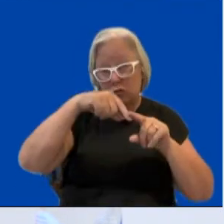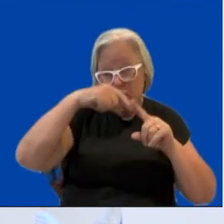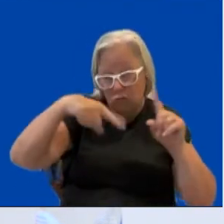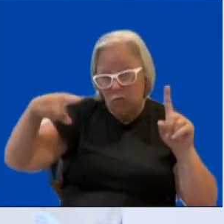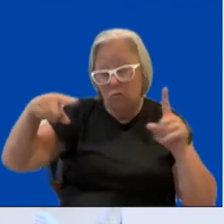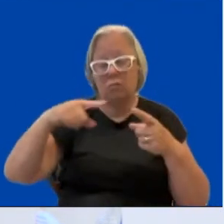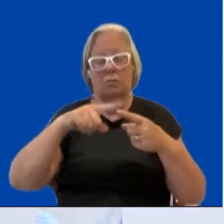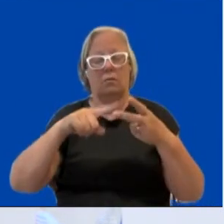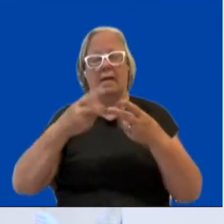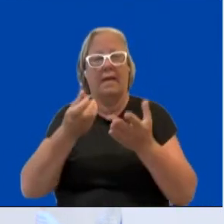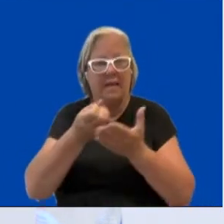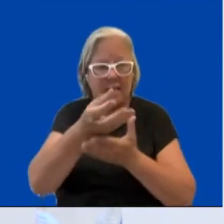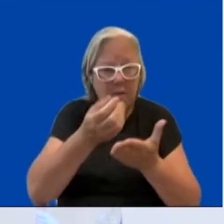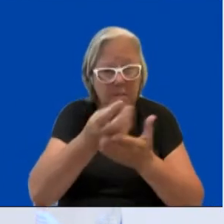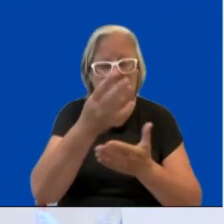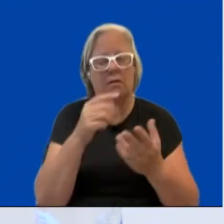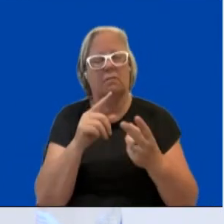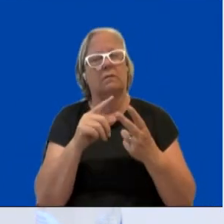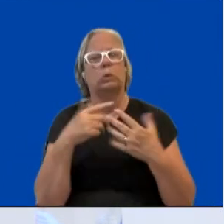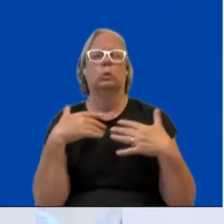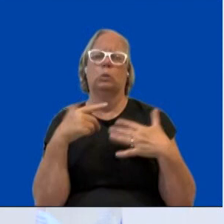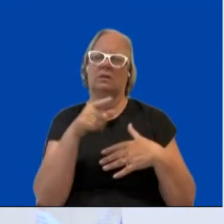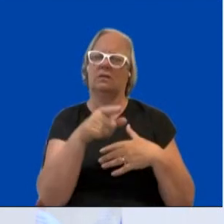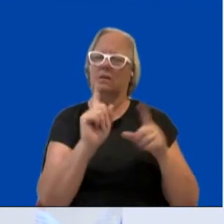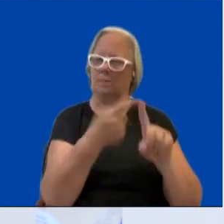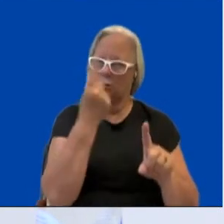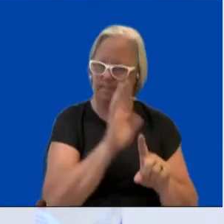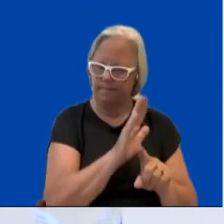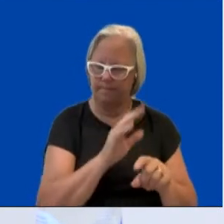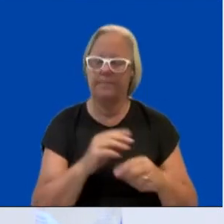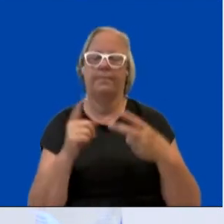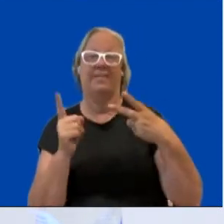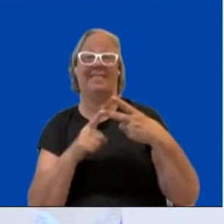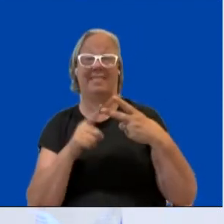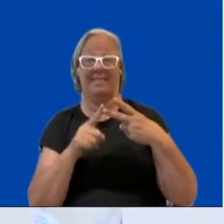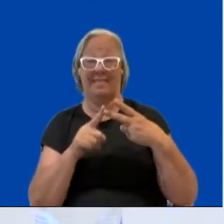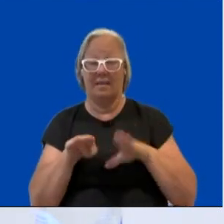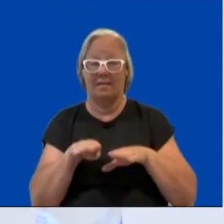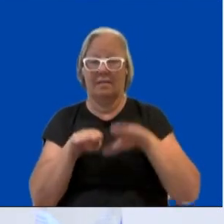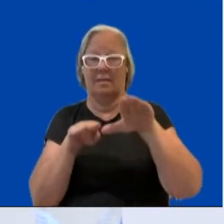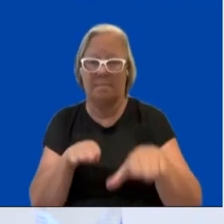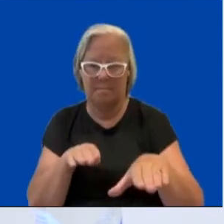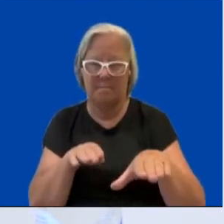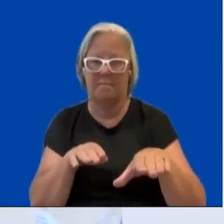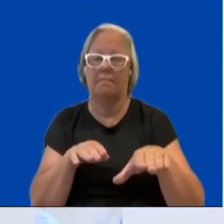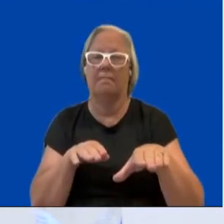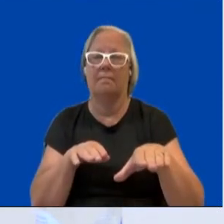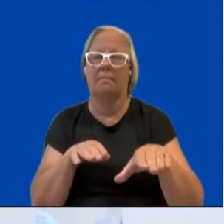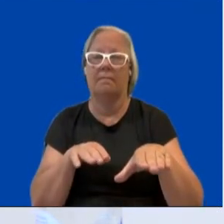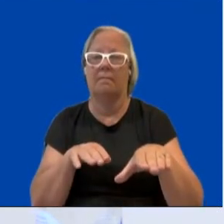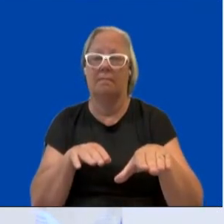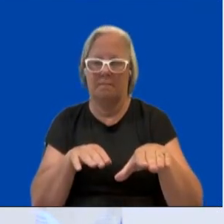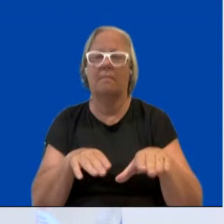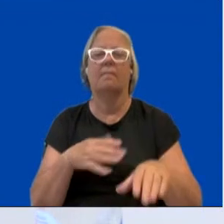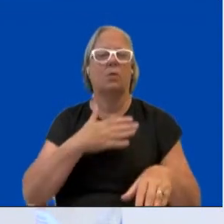relevant. The second step, we will continue to build coalitions and to engage in